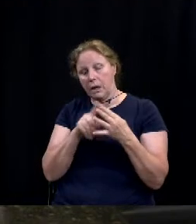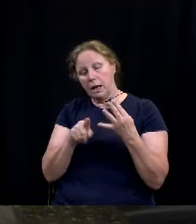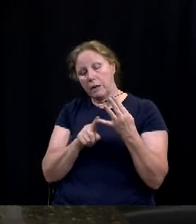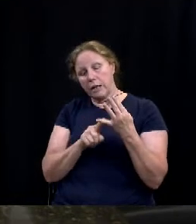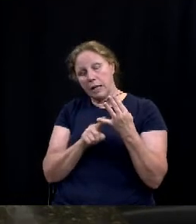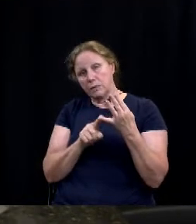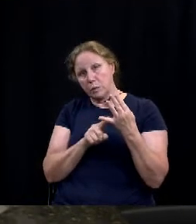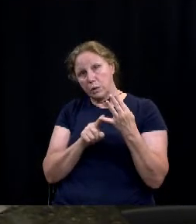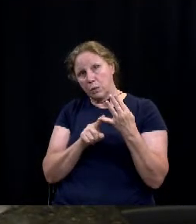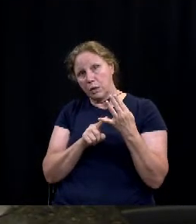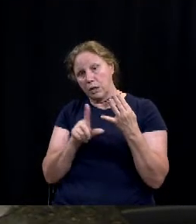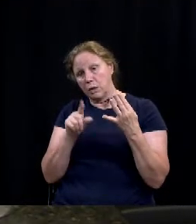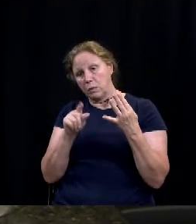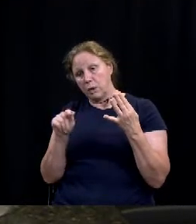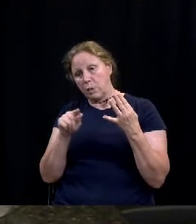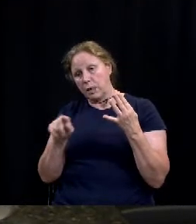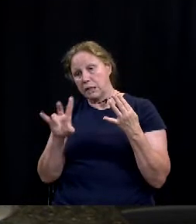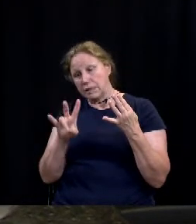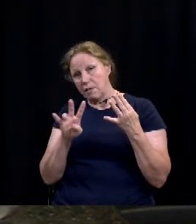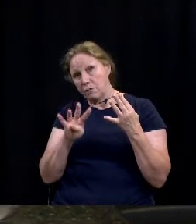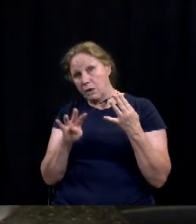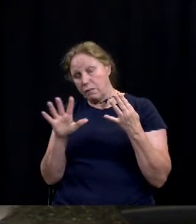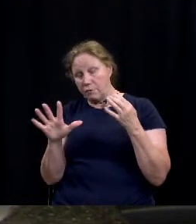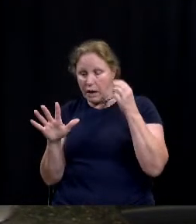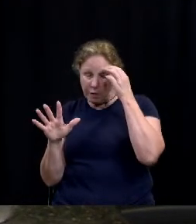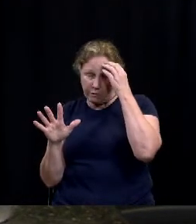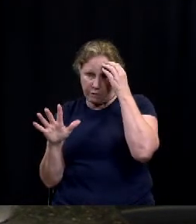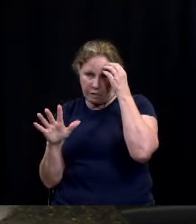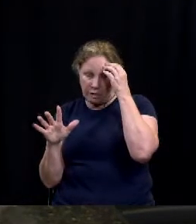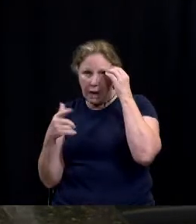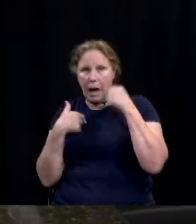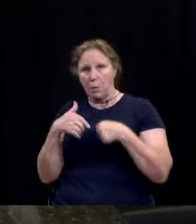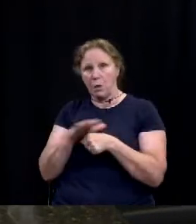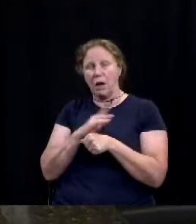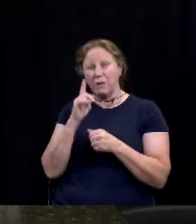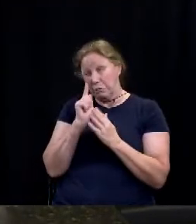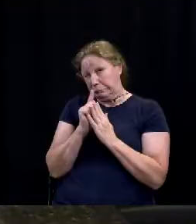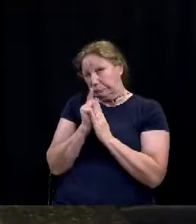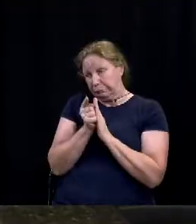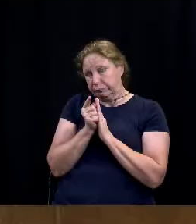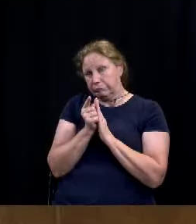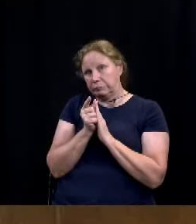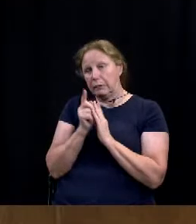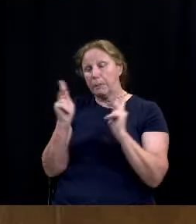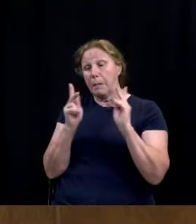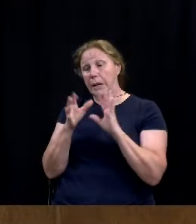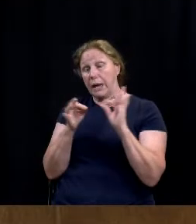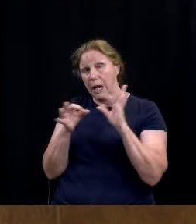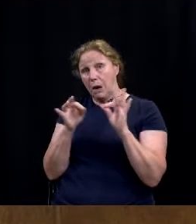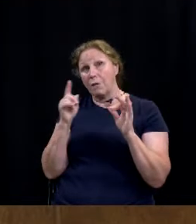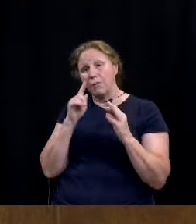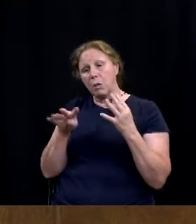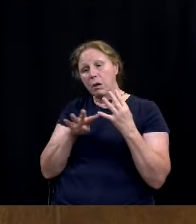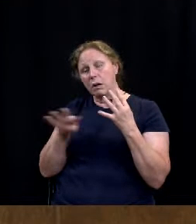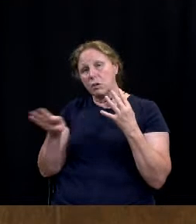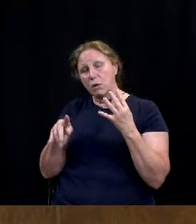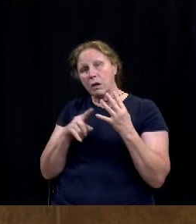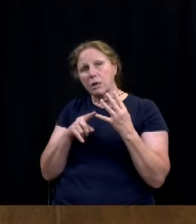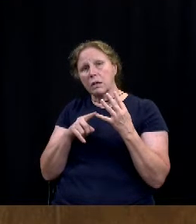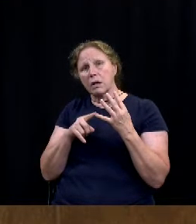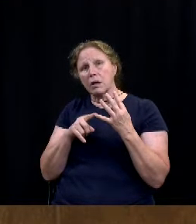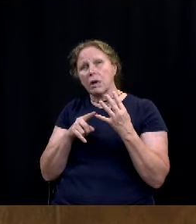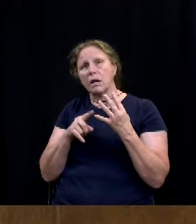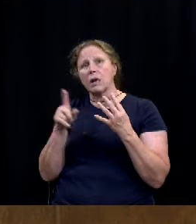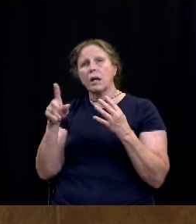last public hearing, 2020-745, I'll cover for a moment. It's a public hearing for the drainage, municipal drainage